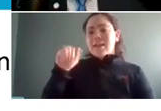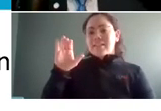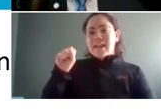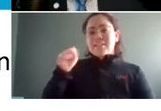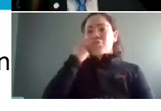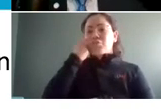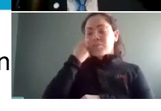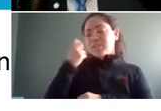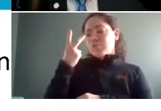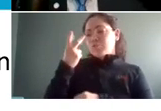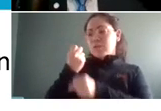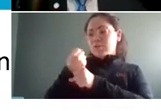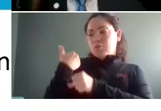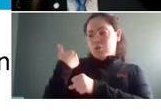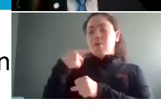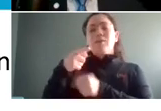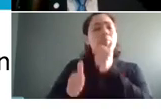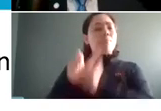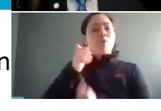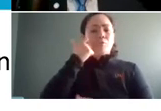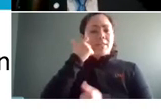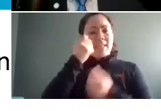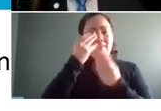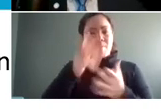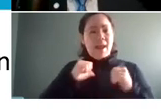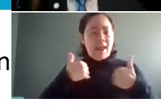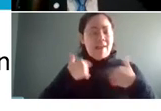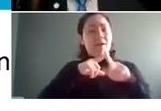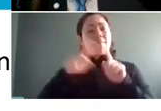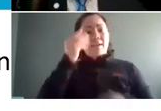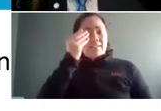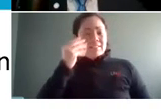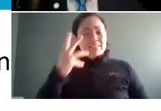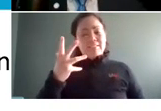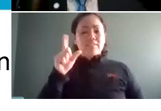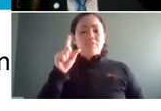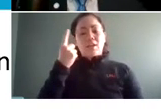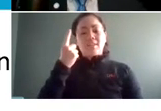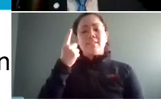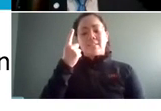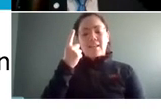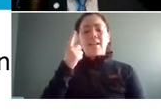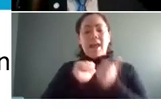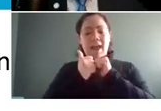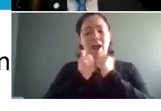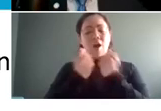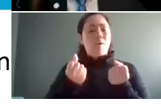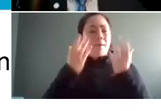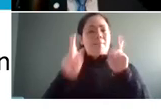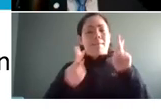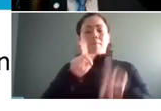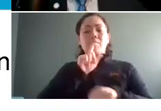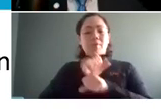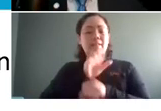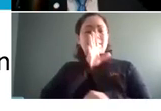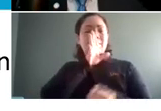so it's the most up-to-date information that we have but can just give you an idea of just how many people speak different